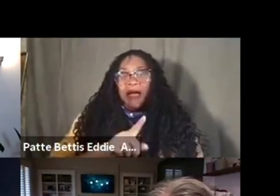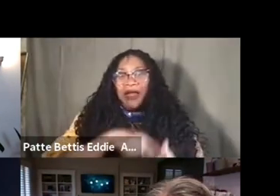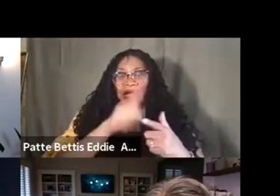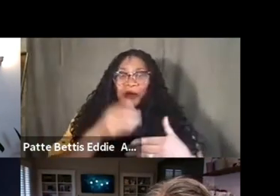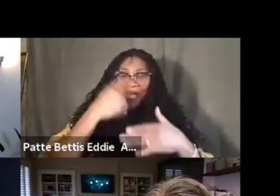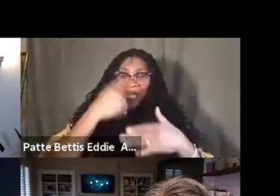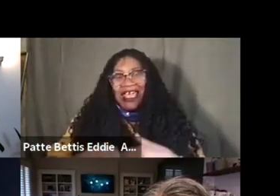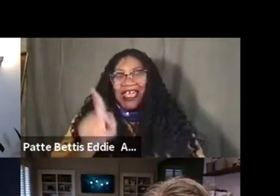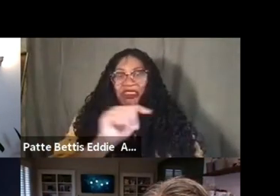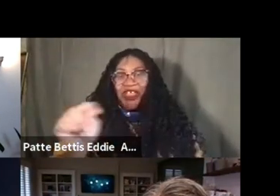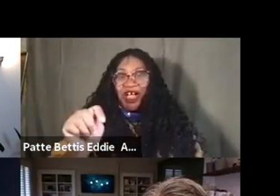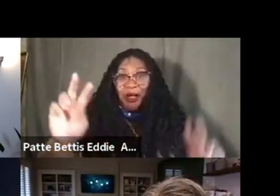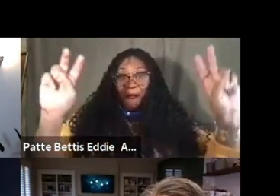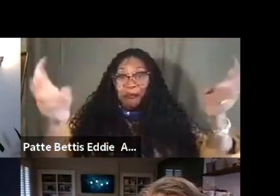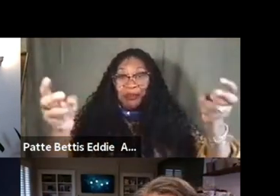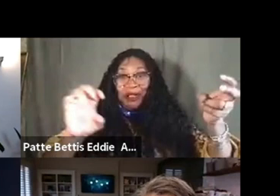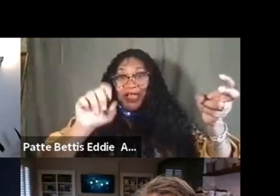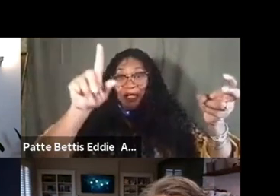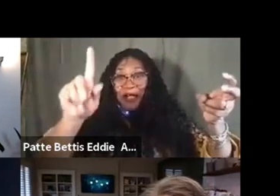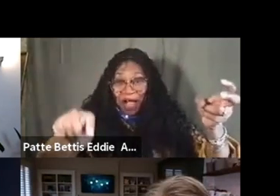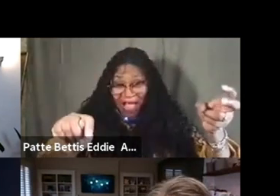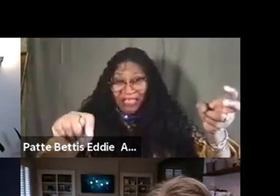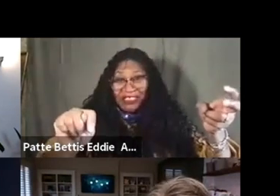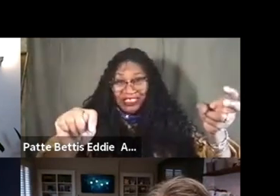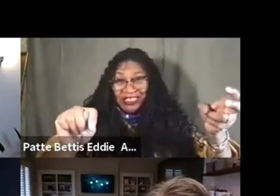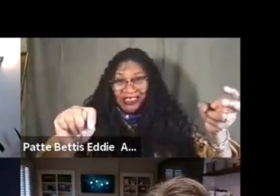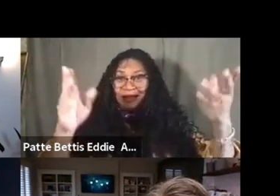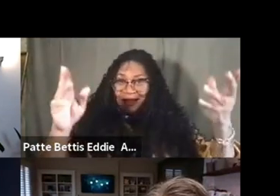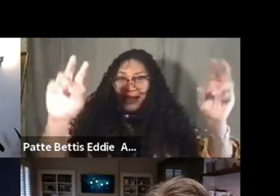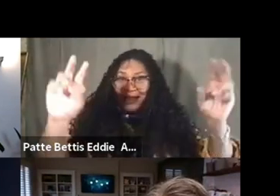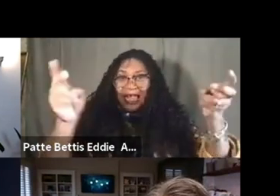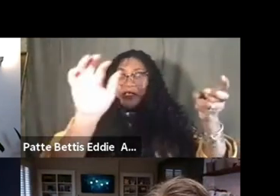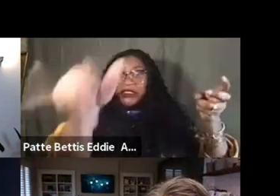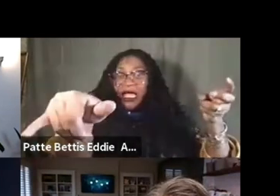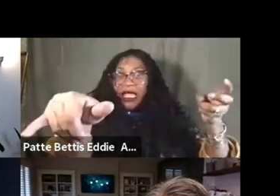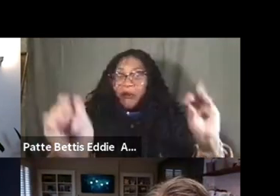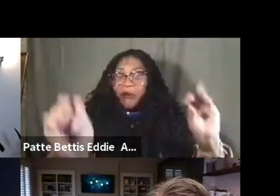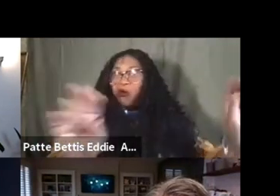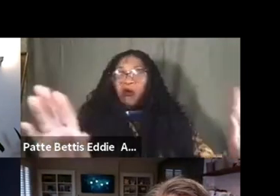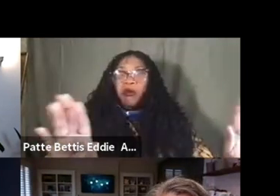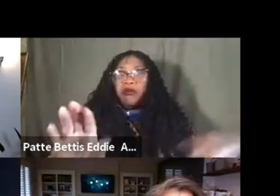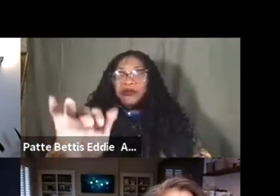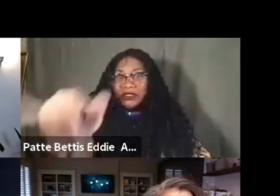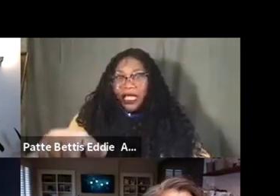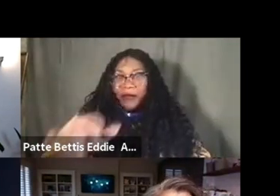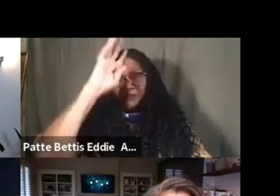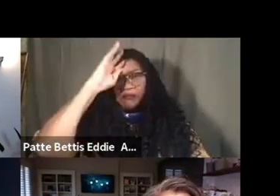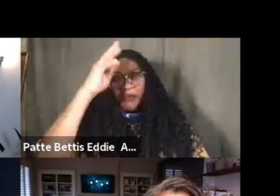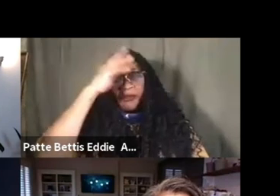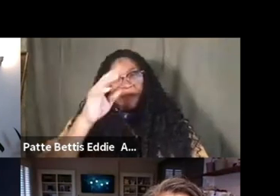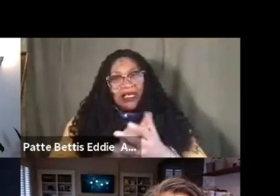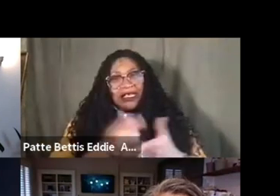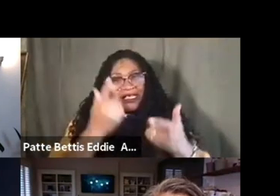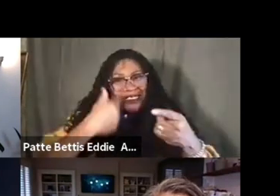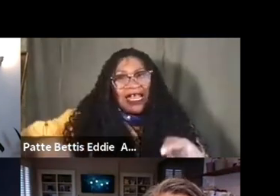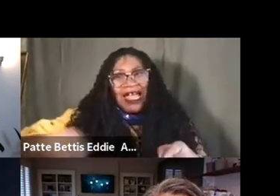that's the first thing that occurred to me, um, um, and how to sort of stay there, um, but also bringing up these ideas about legibility,